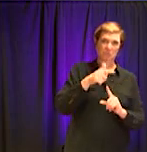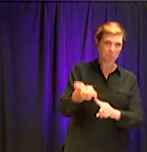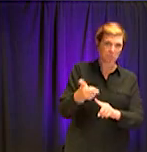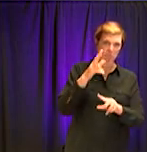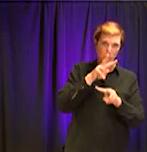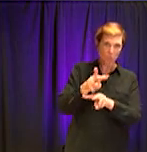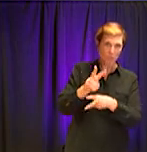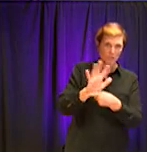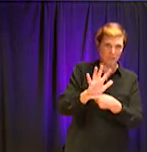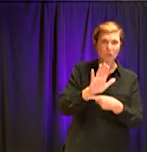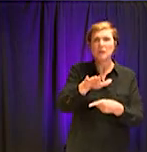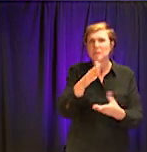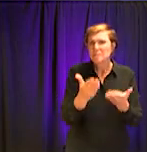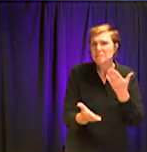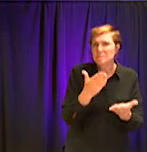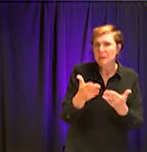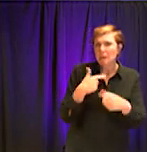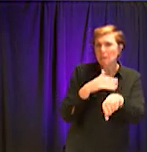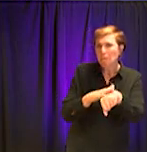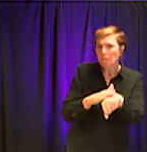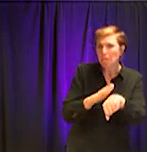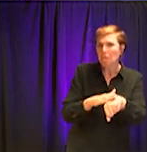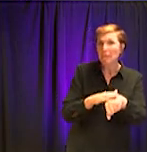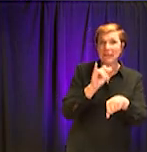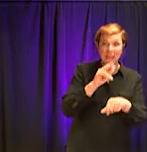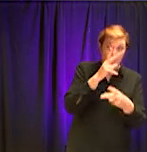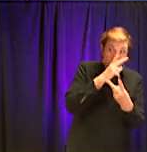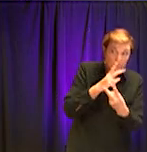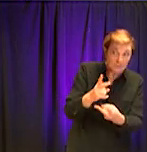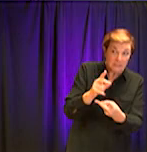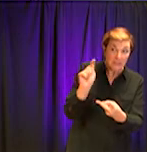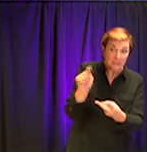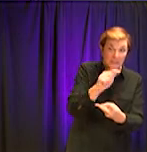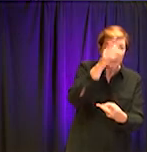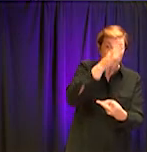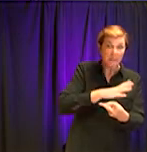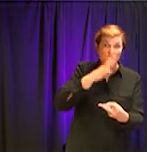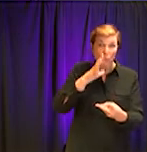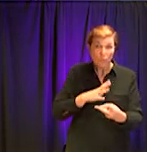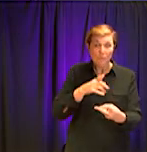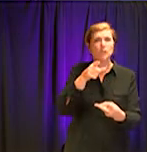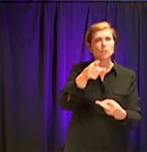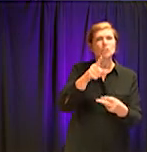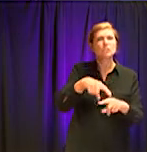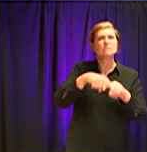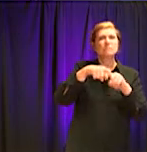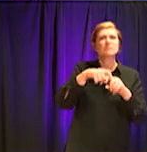when you give a moment to thank the men and women who will be highlighted in this video.